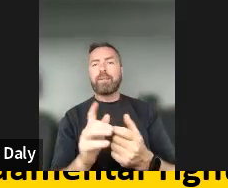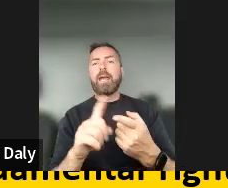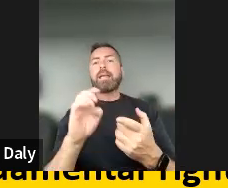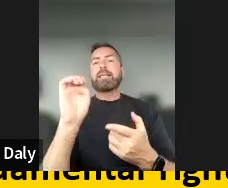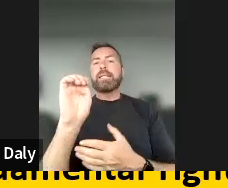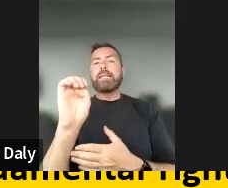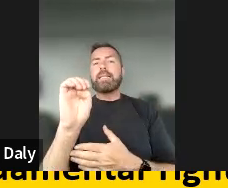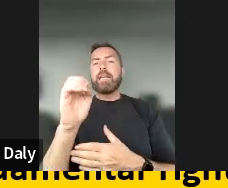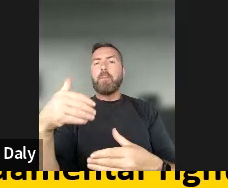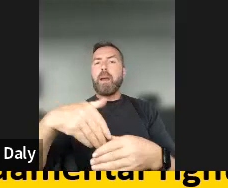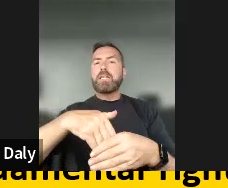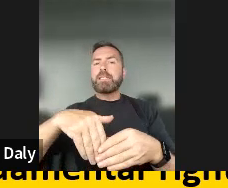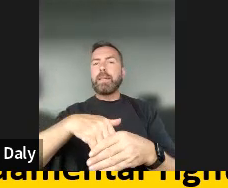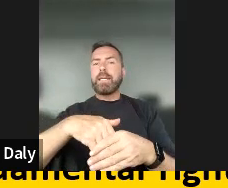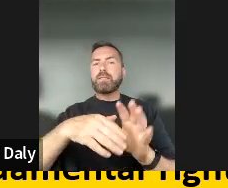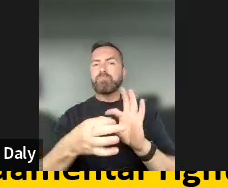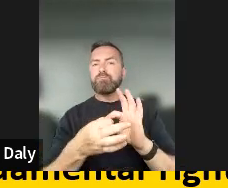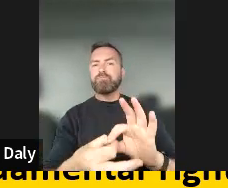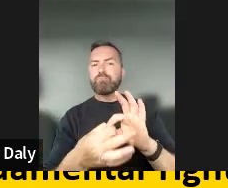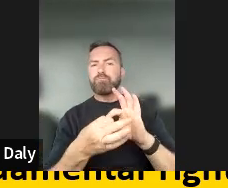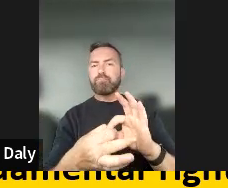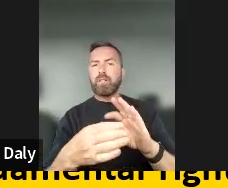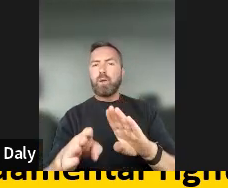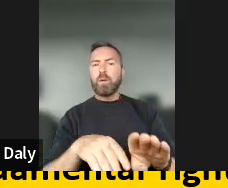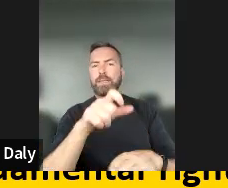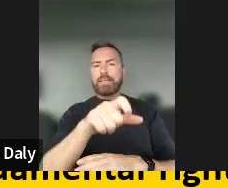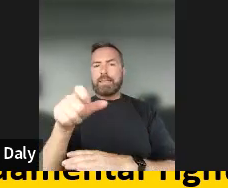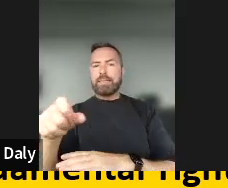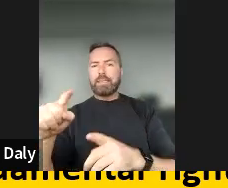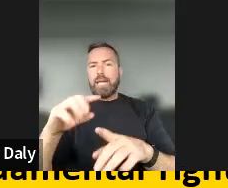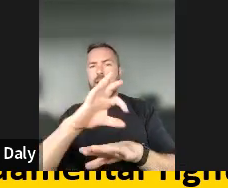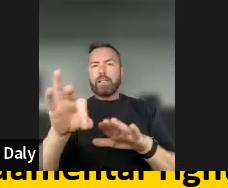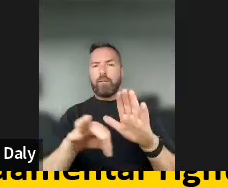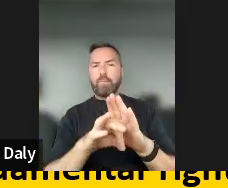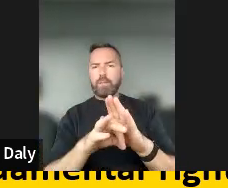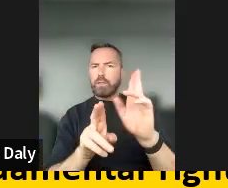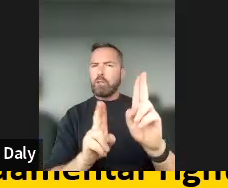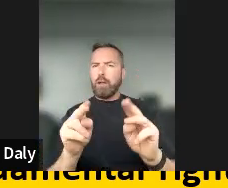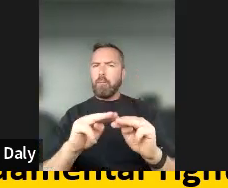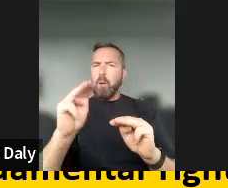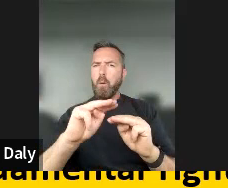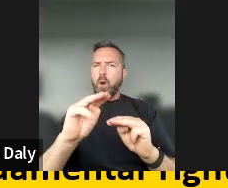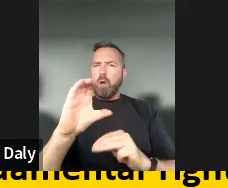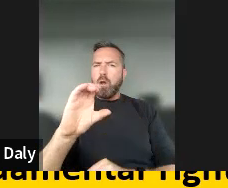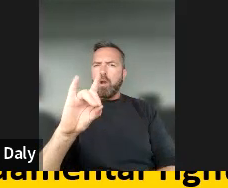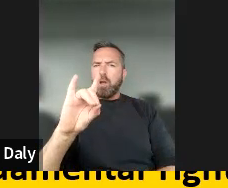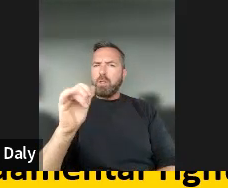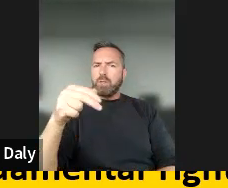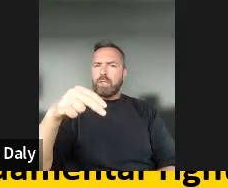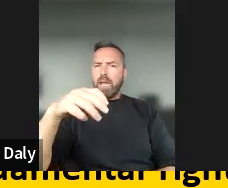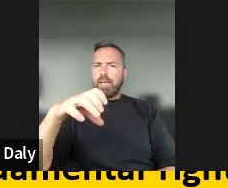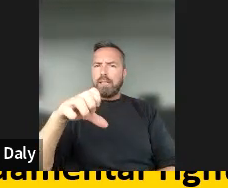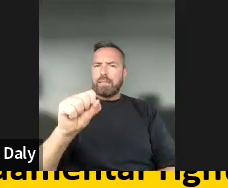interaction between citizens and governments, there should be more channels at the European Union level. For now we have